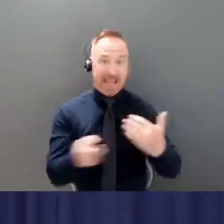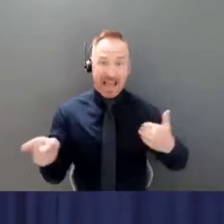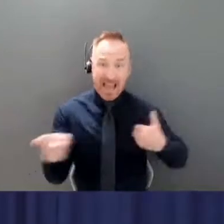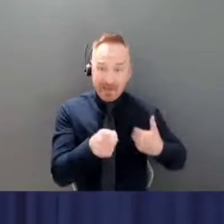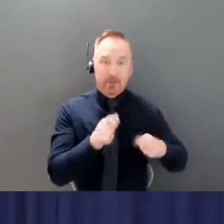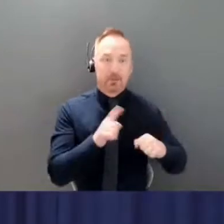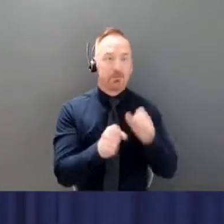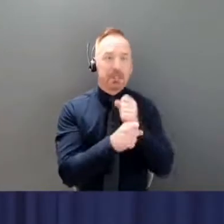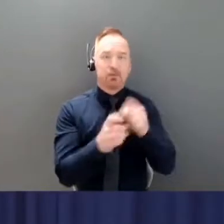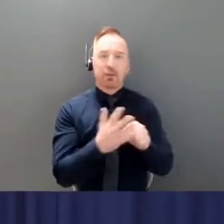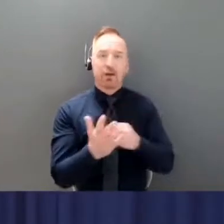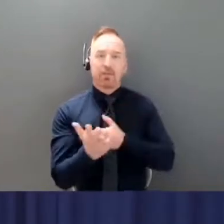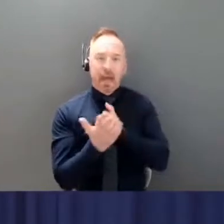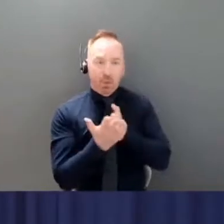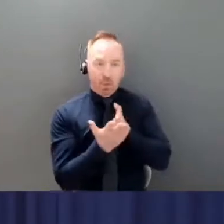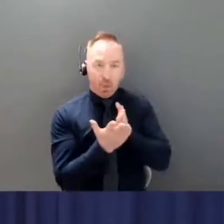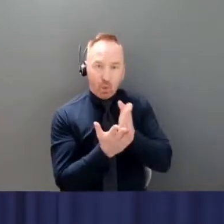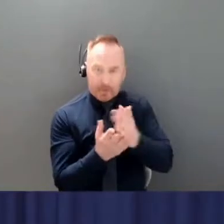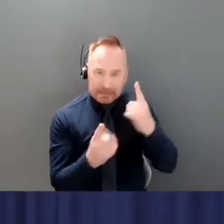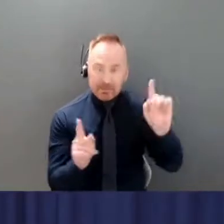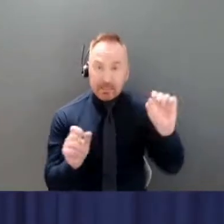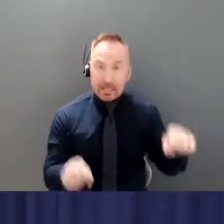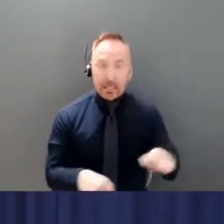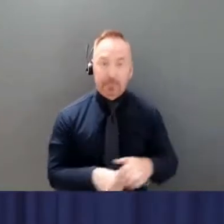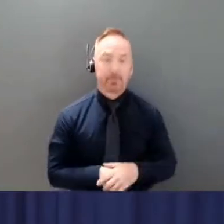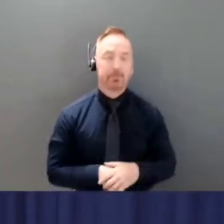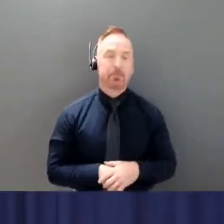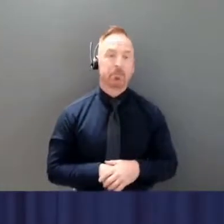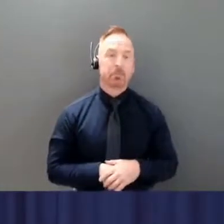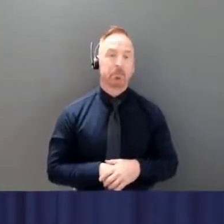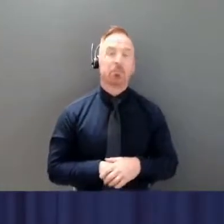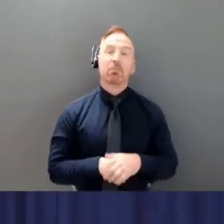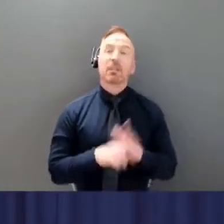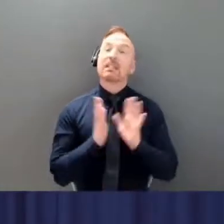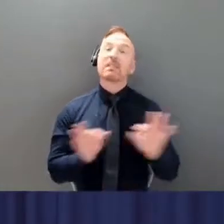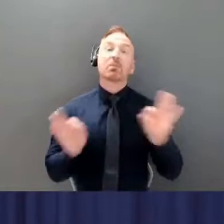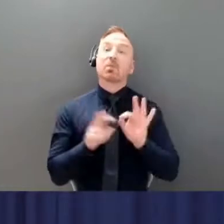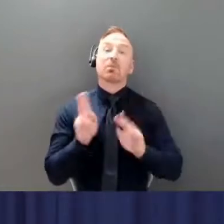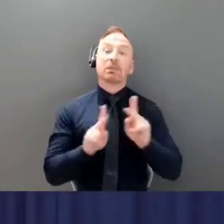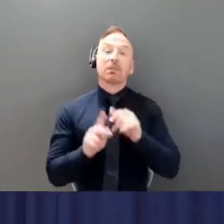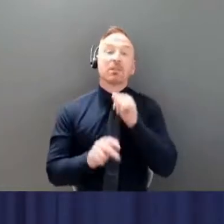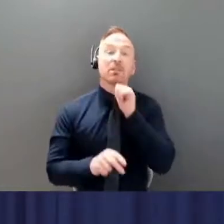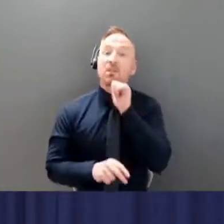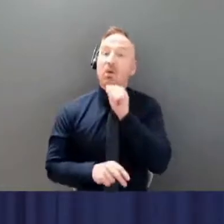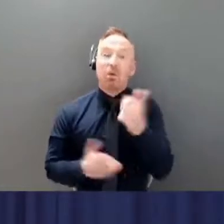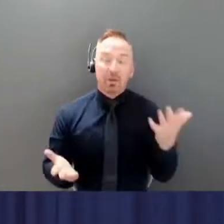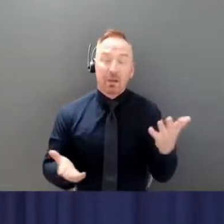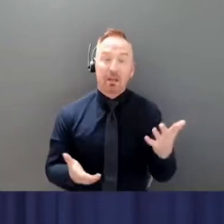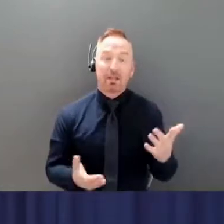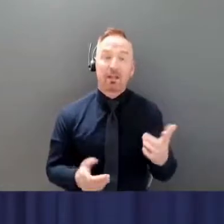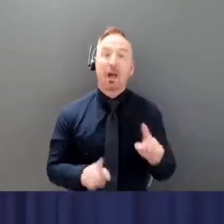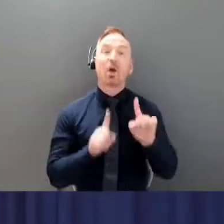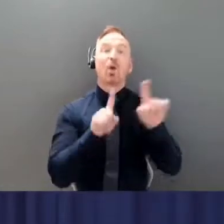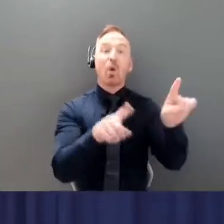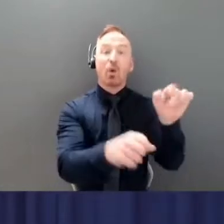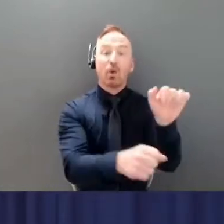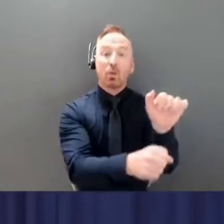through this. It is also extremely important that people do not go to work if they are sick.